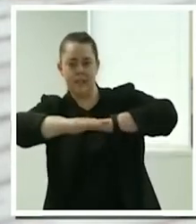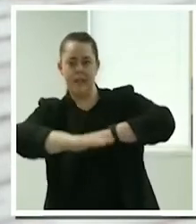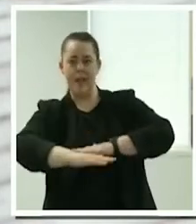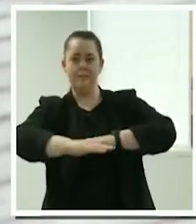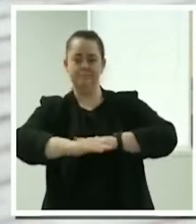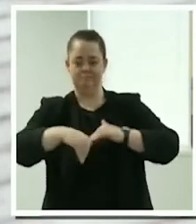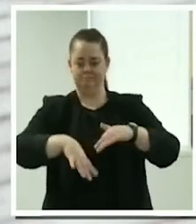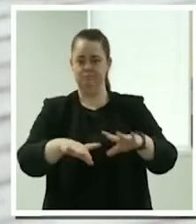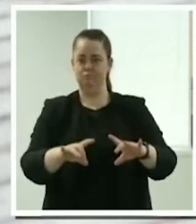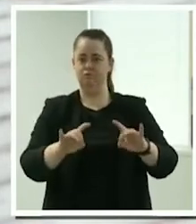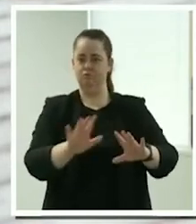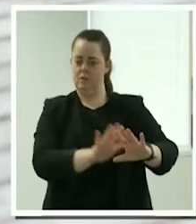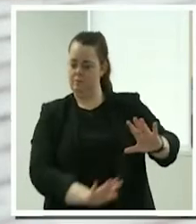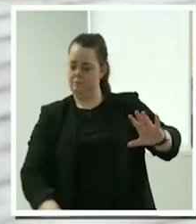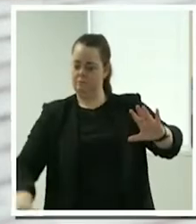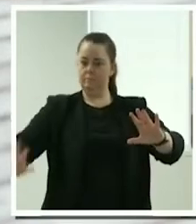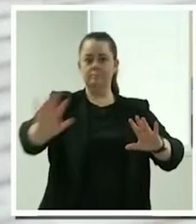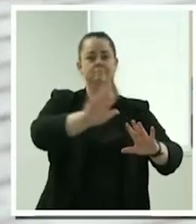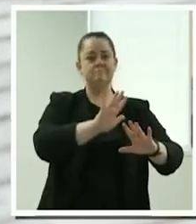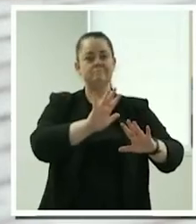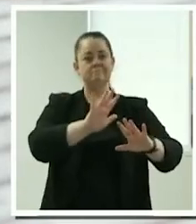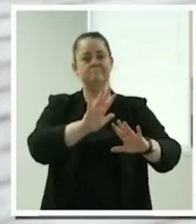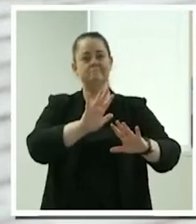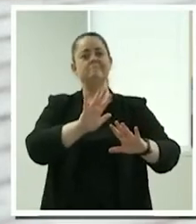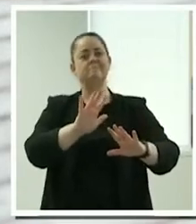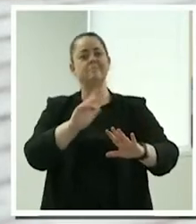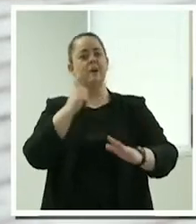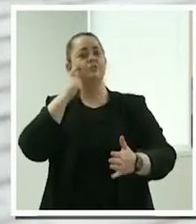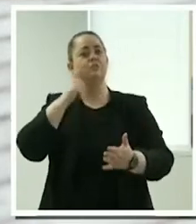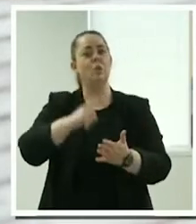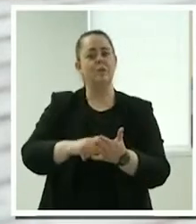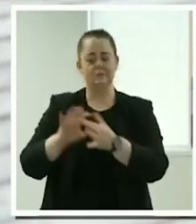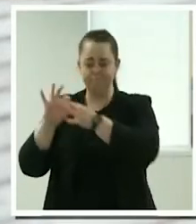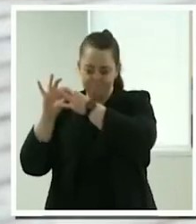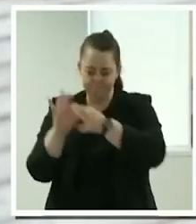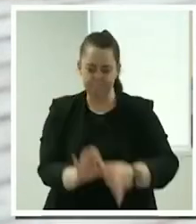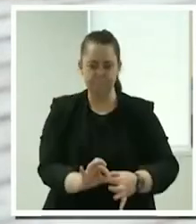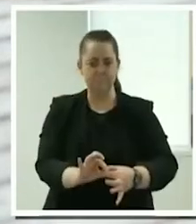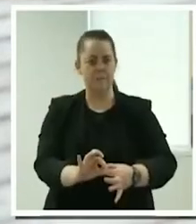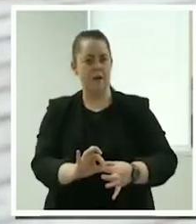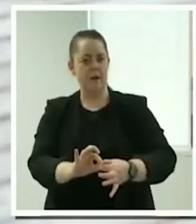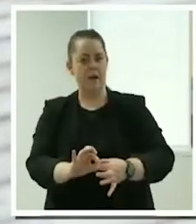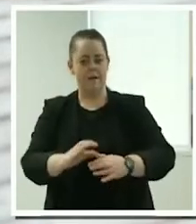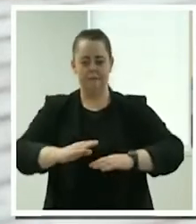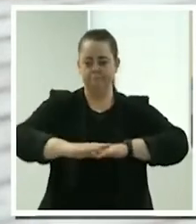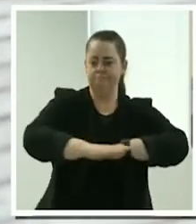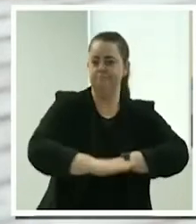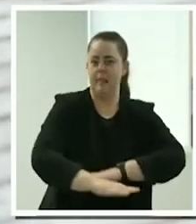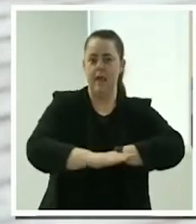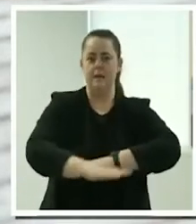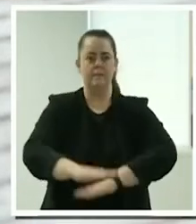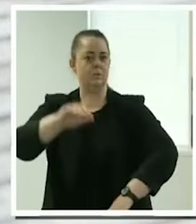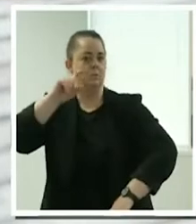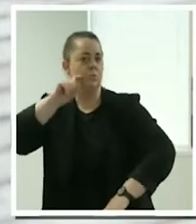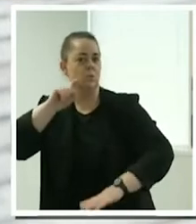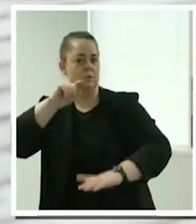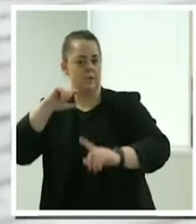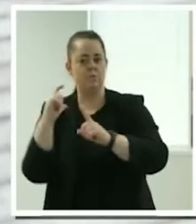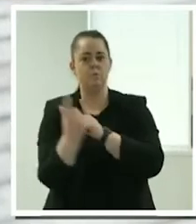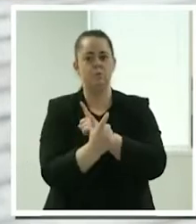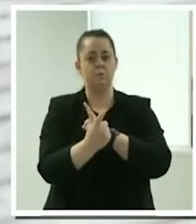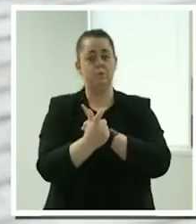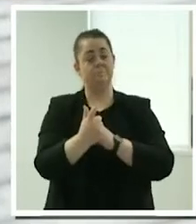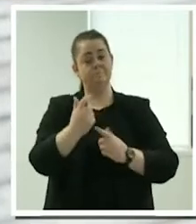recognise their continuing connection to land, waters and culture. We pay our respects to their elders past, present and